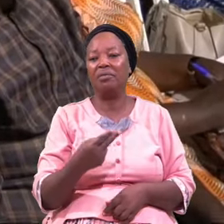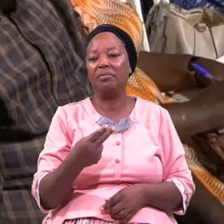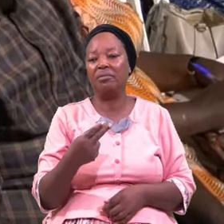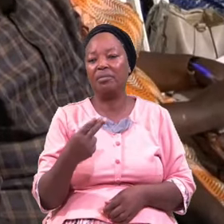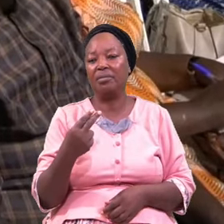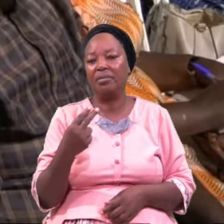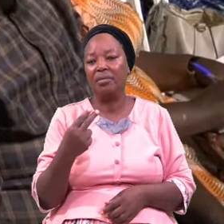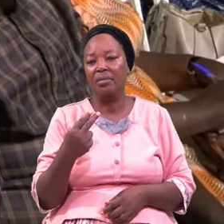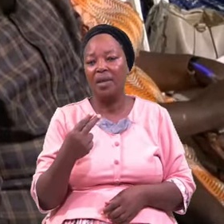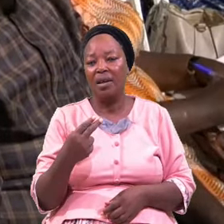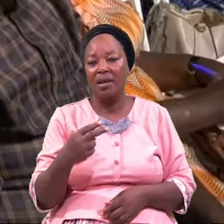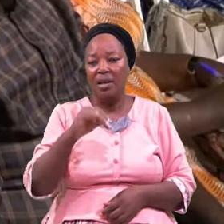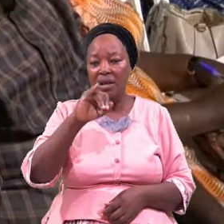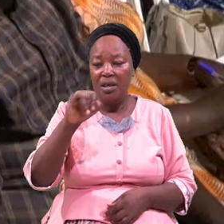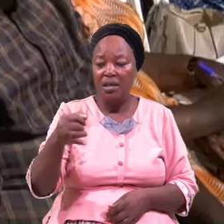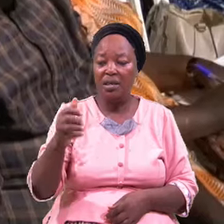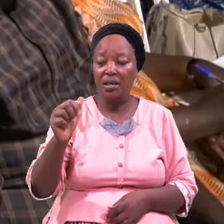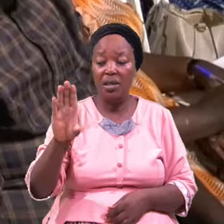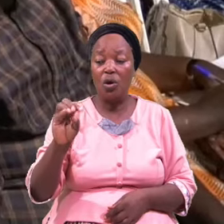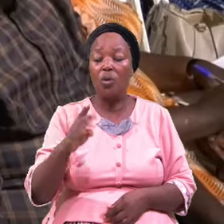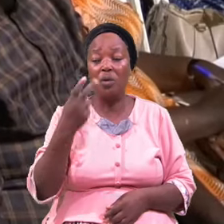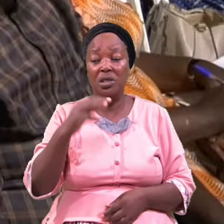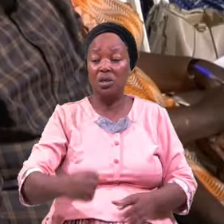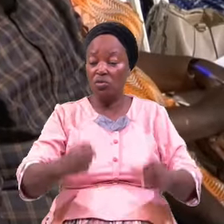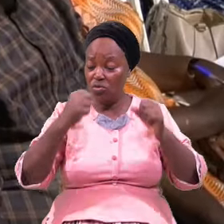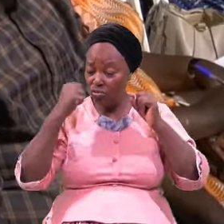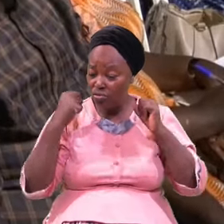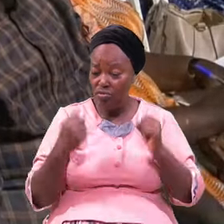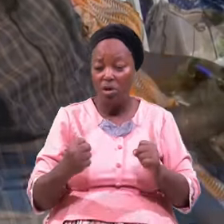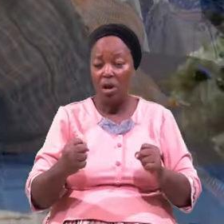Jacob Was A Strong Mided Man